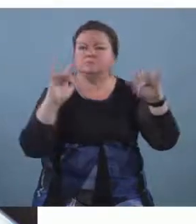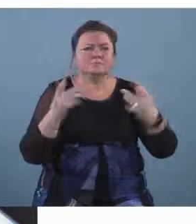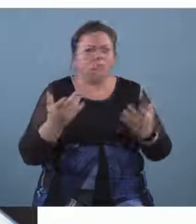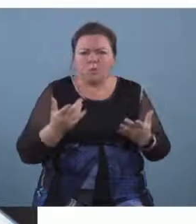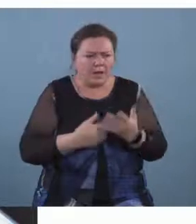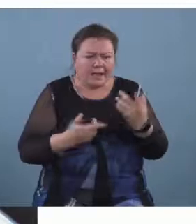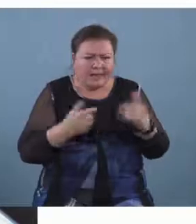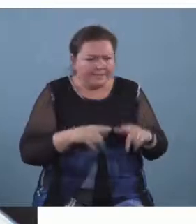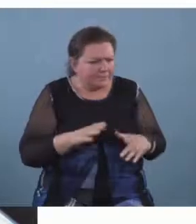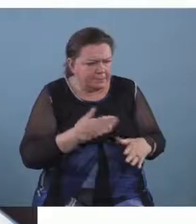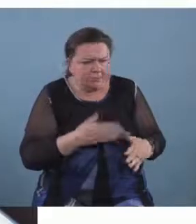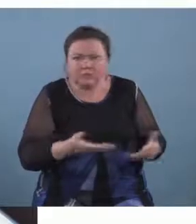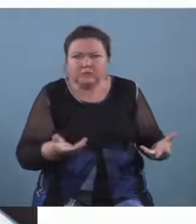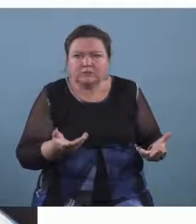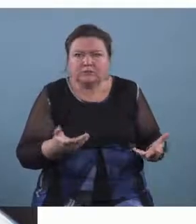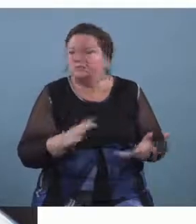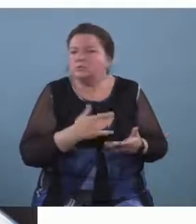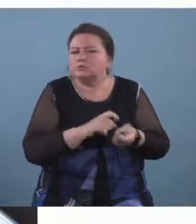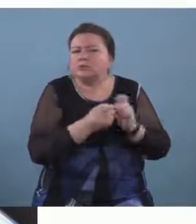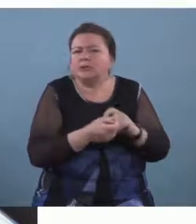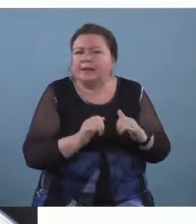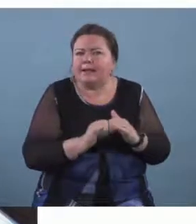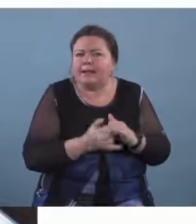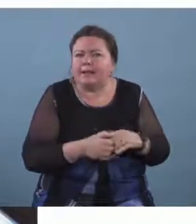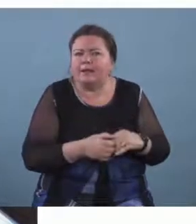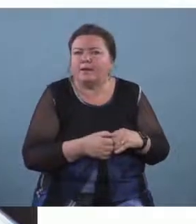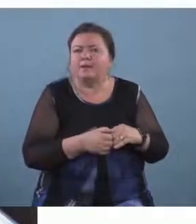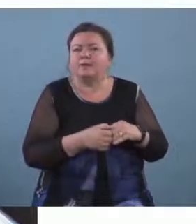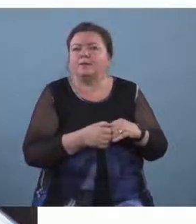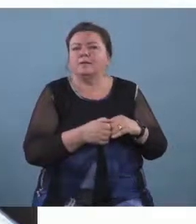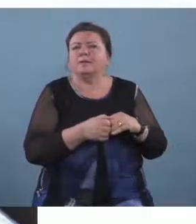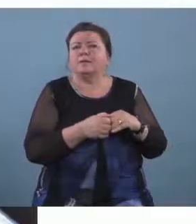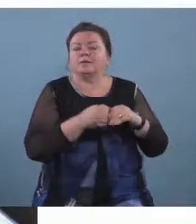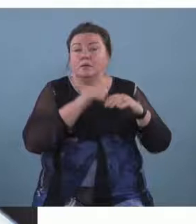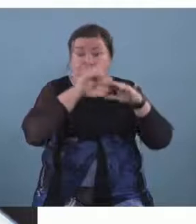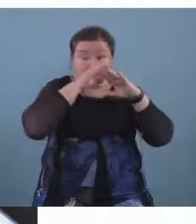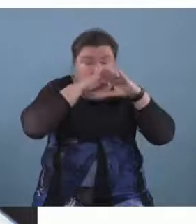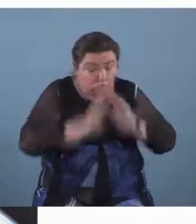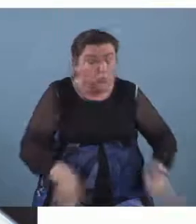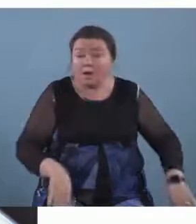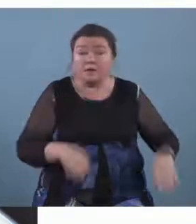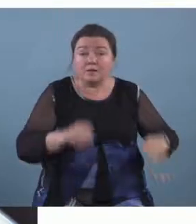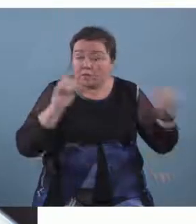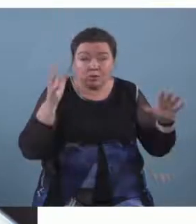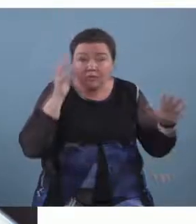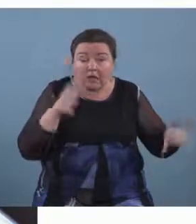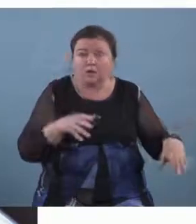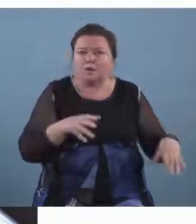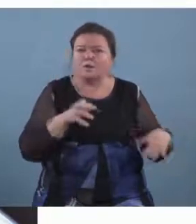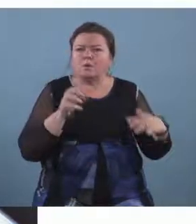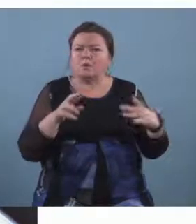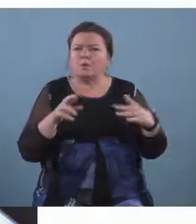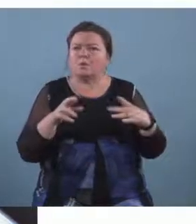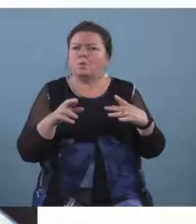how does it change is the music at all do we have complete silence i think silence can be absolutely